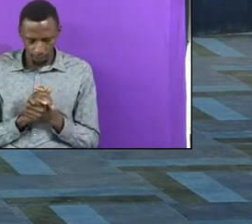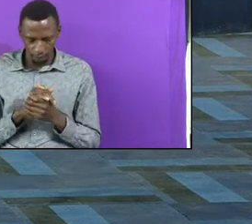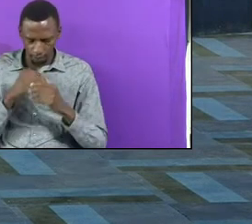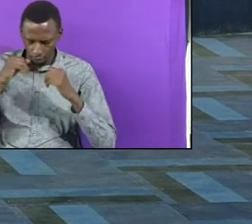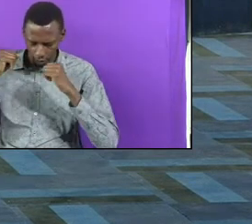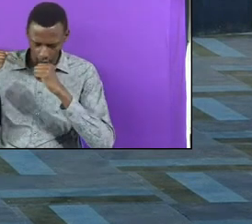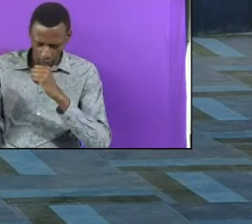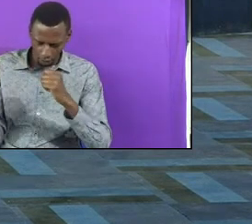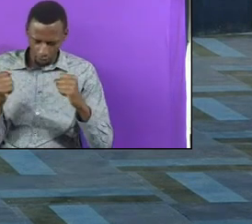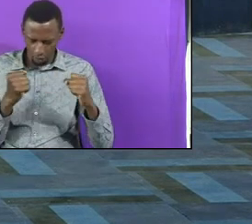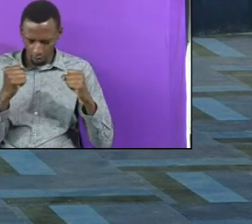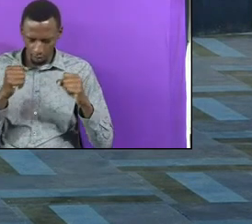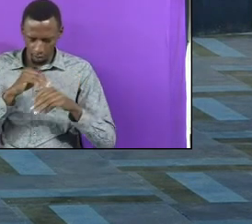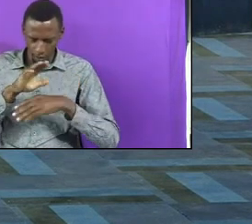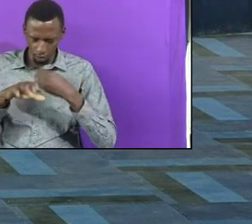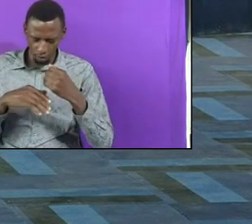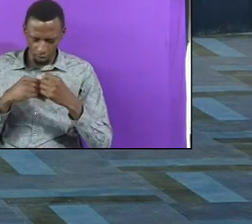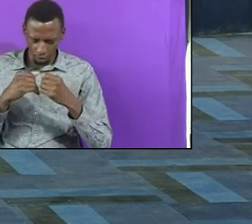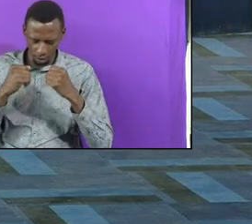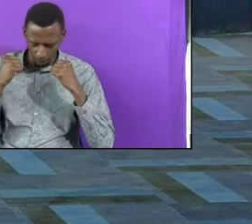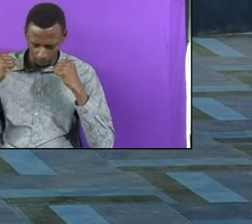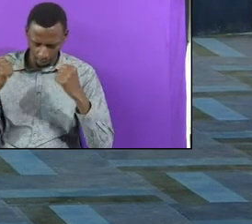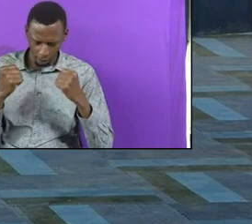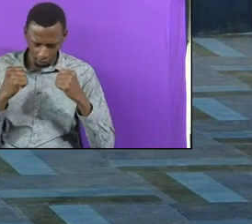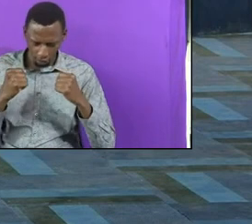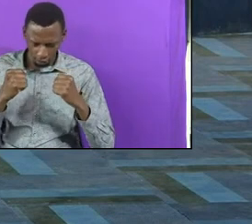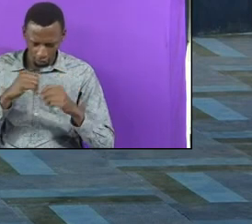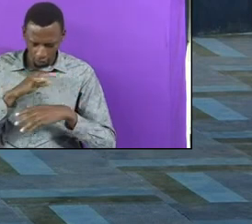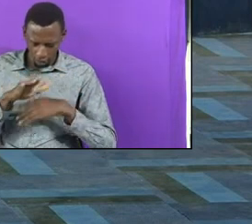Almighty, all-powerful and all-knowing God